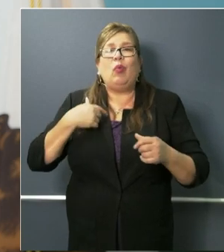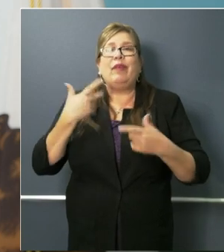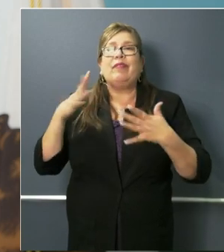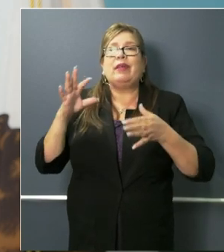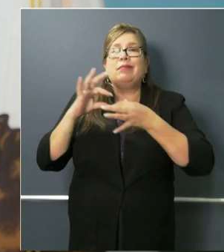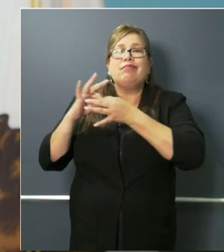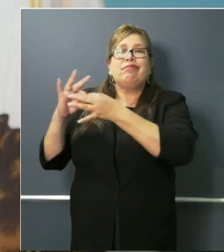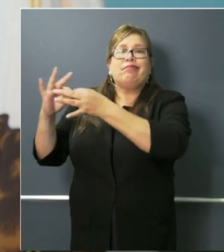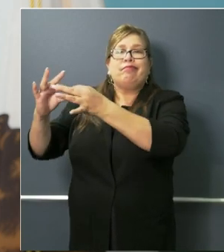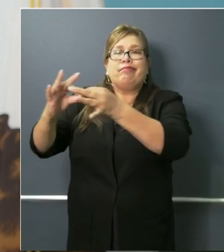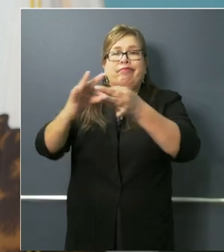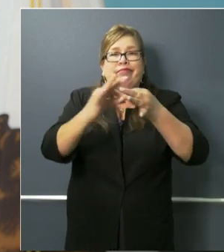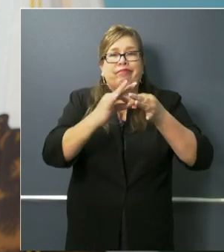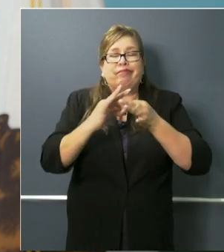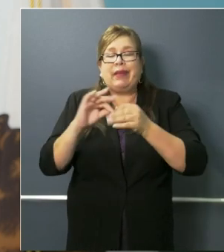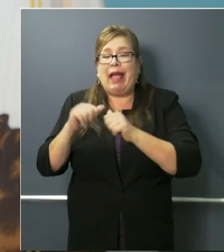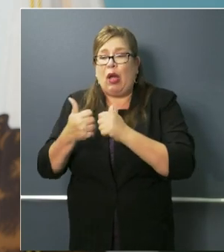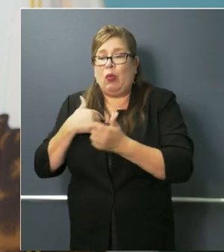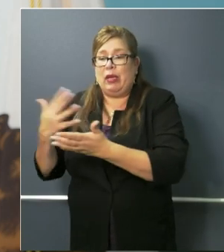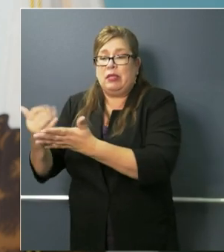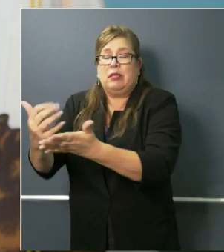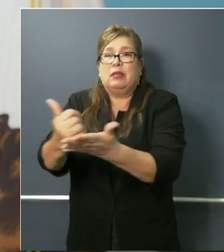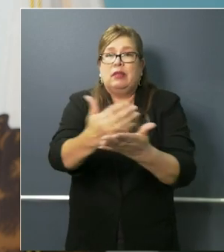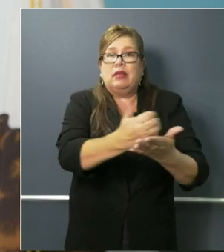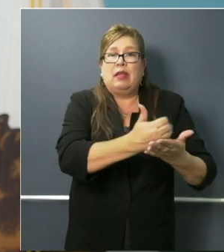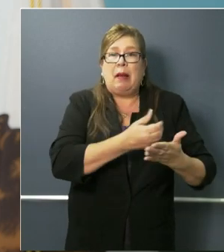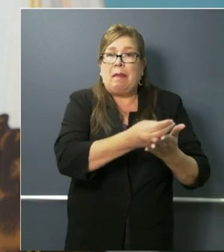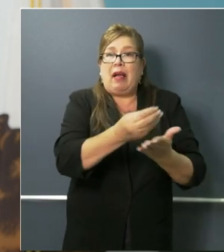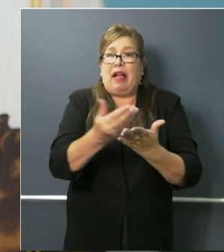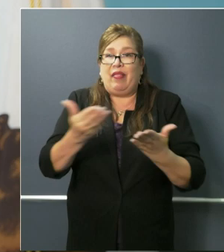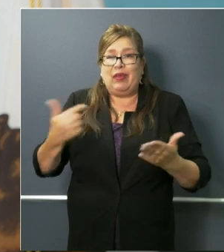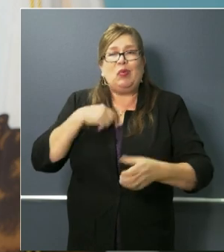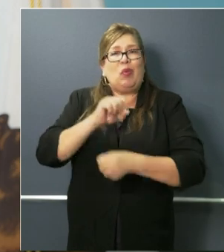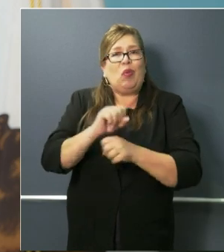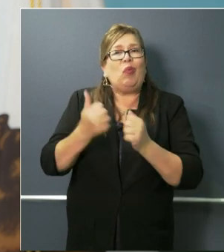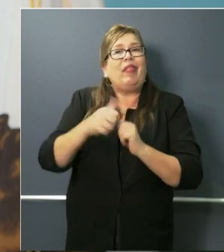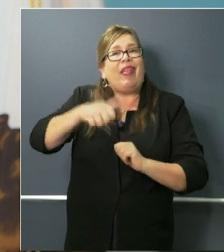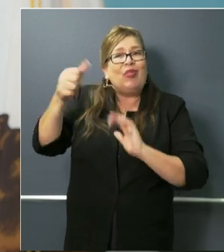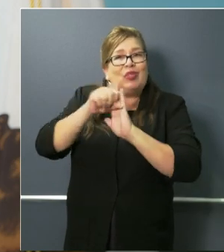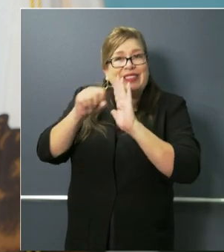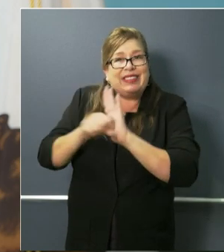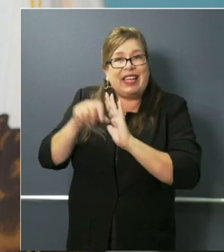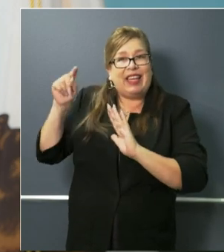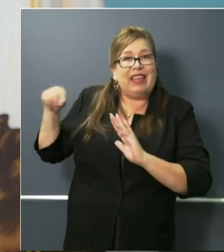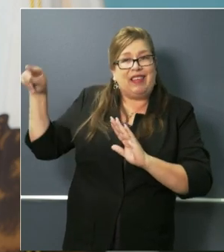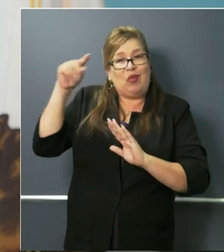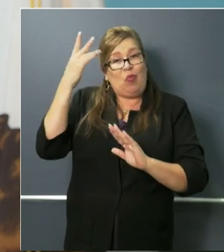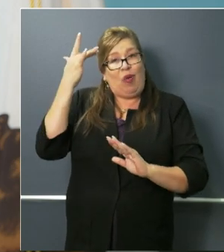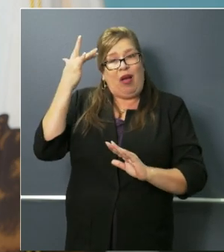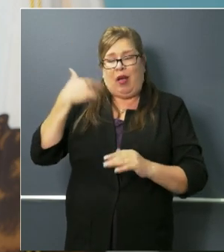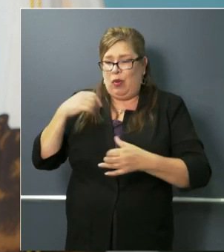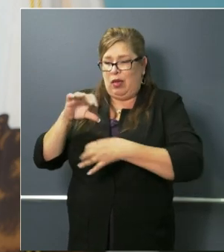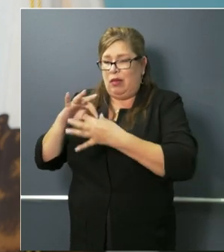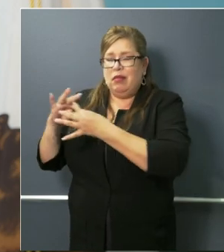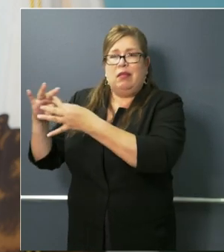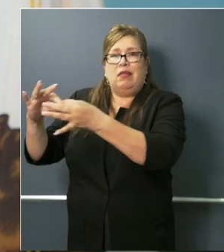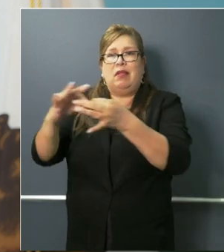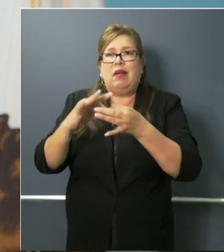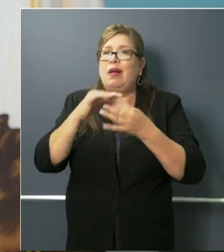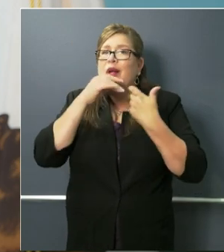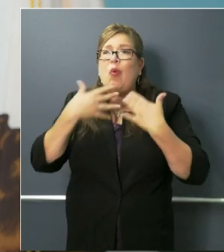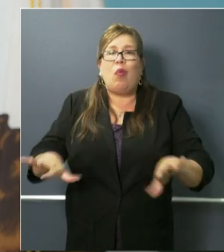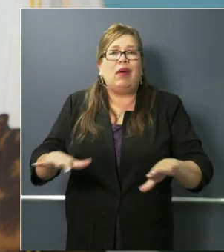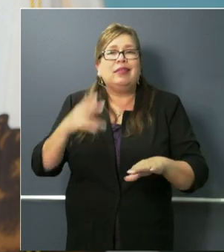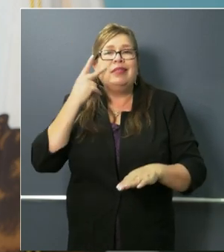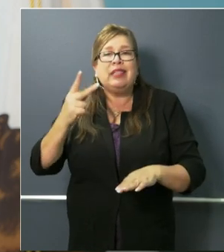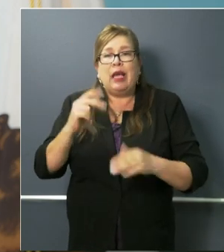by working with other procurement czars in other states so we're trying to avoid the competition in this space with each other